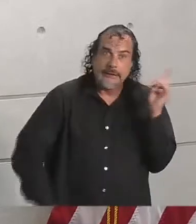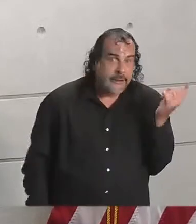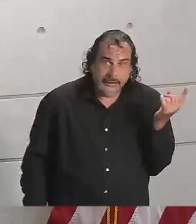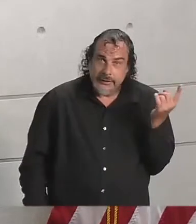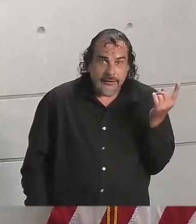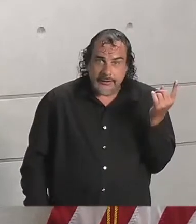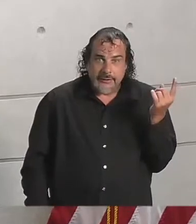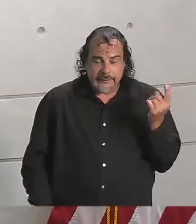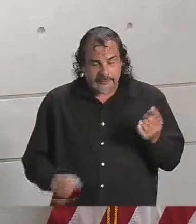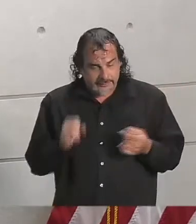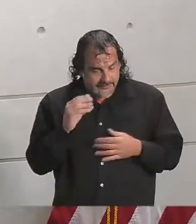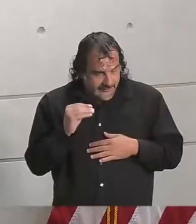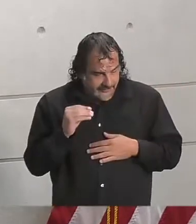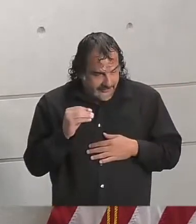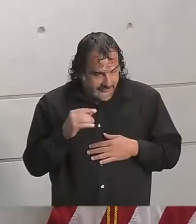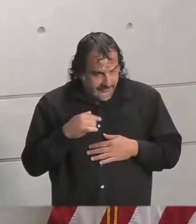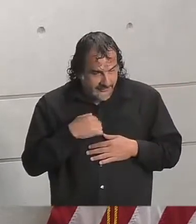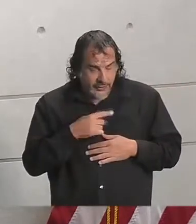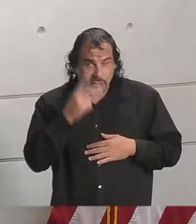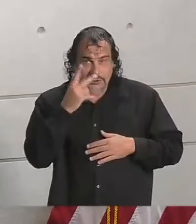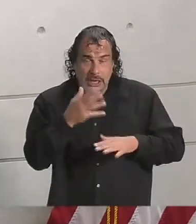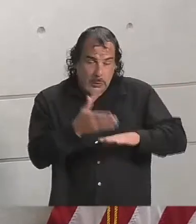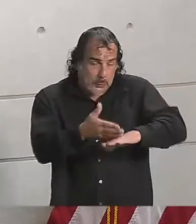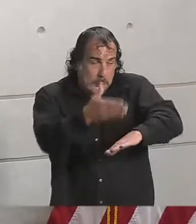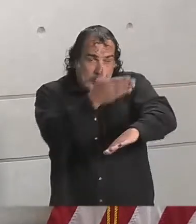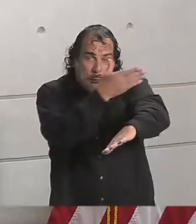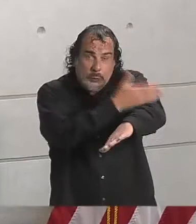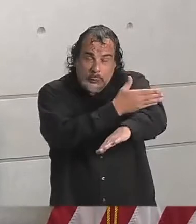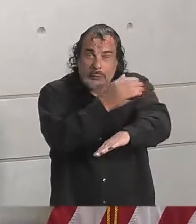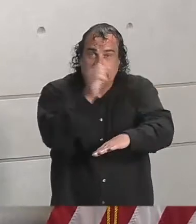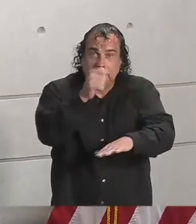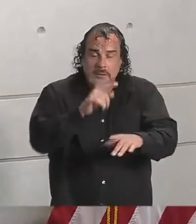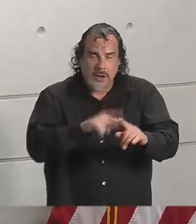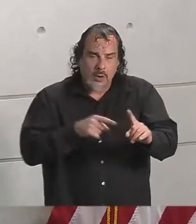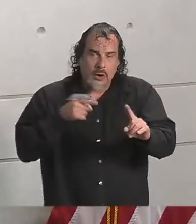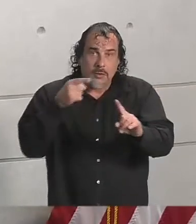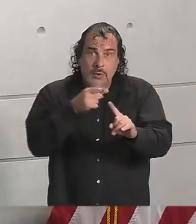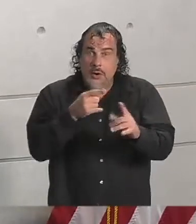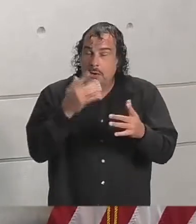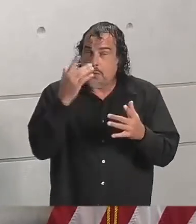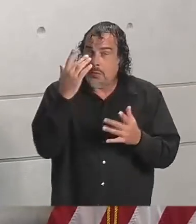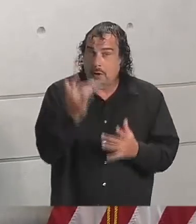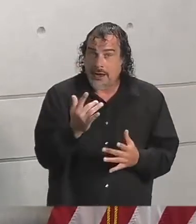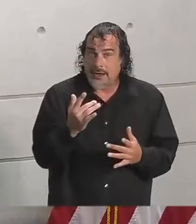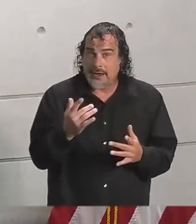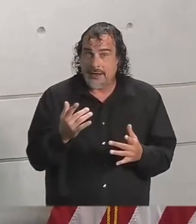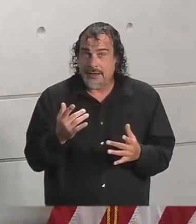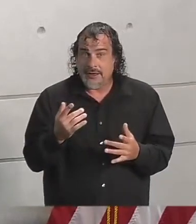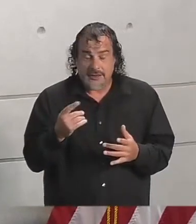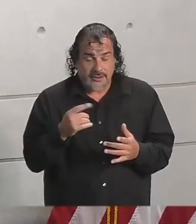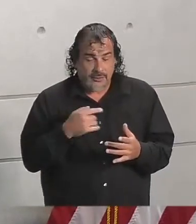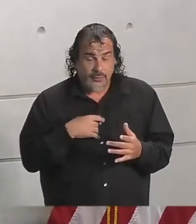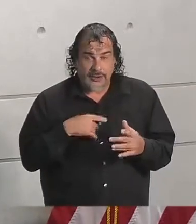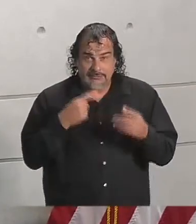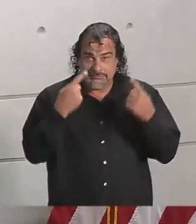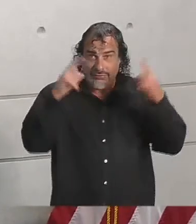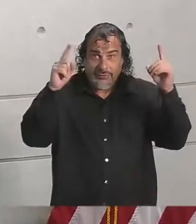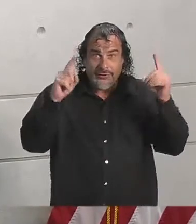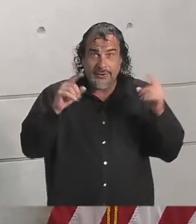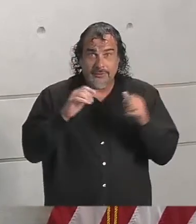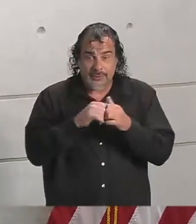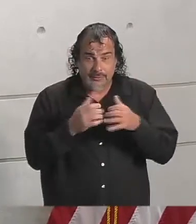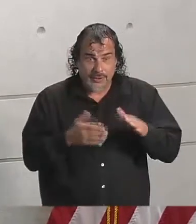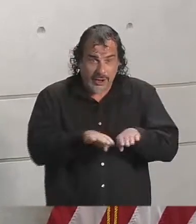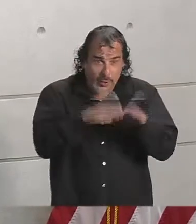are seeing tremendous progress. And by the way, I want to point out that we were able to do that at a time when we reopened K